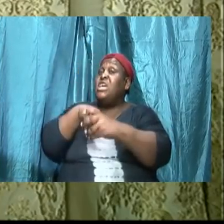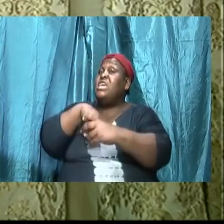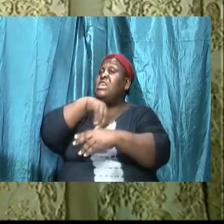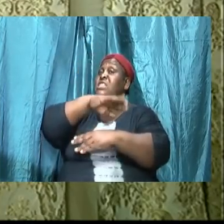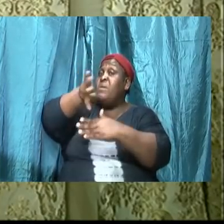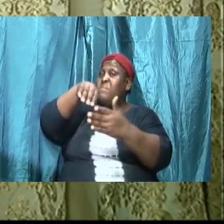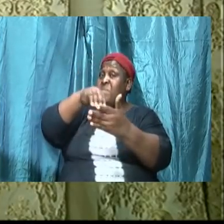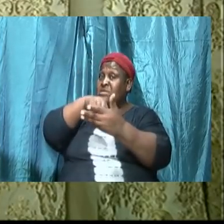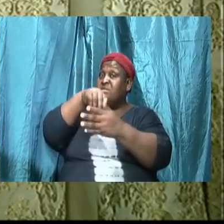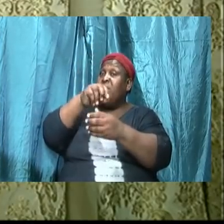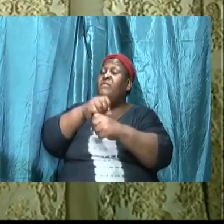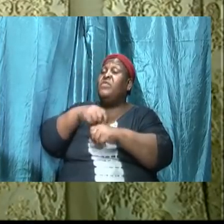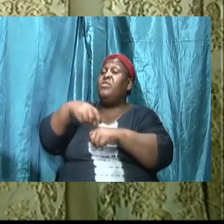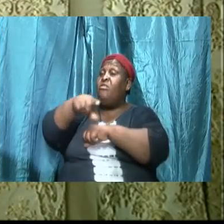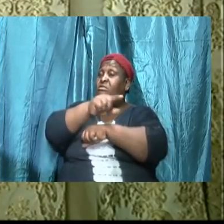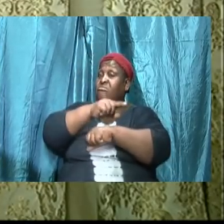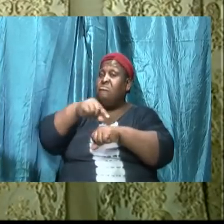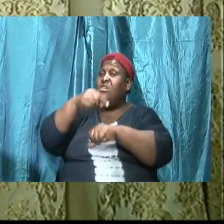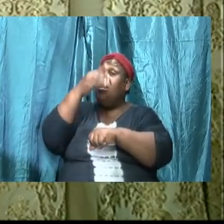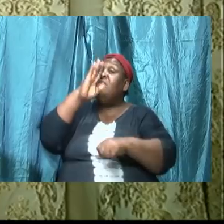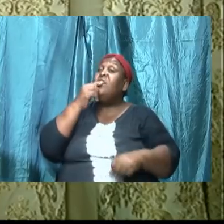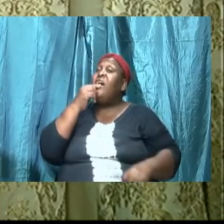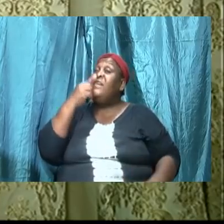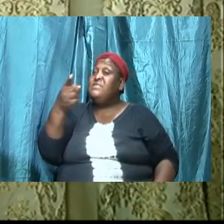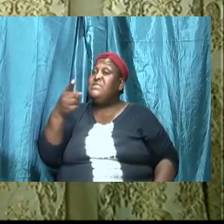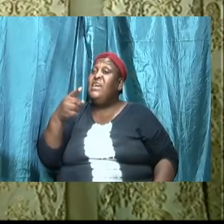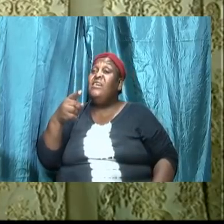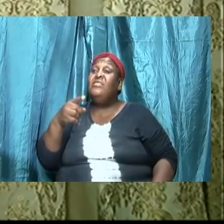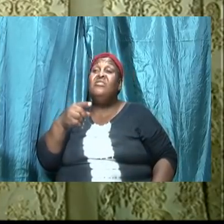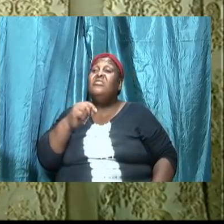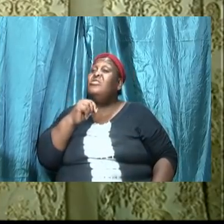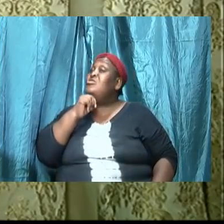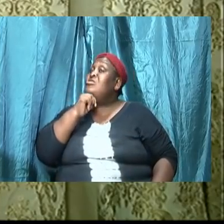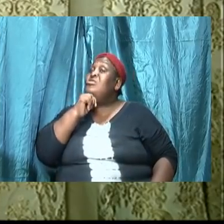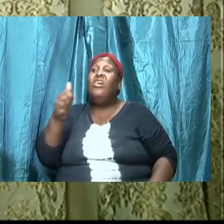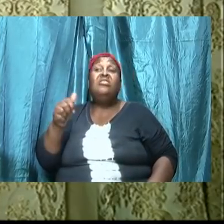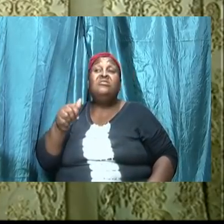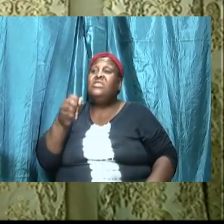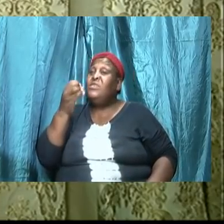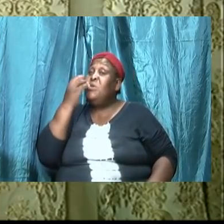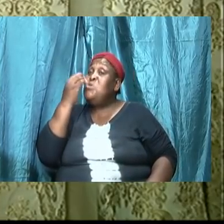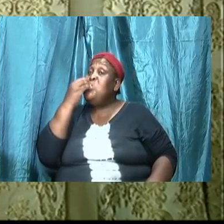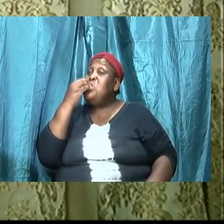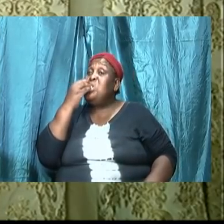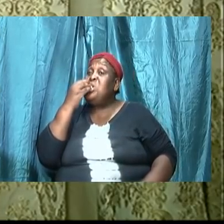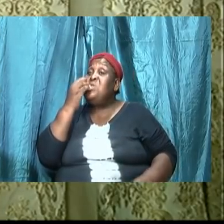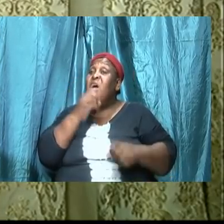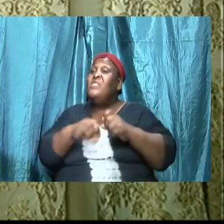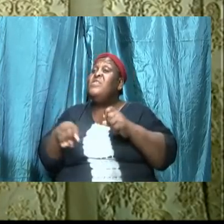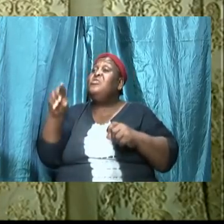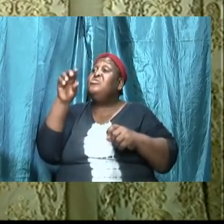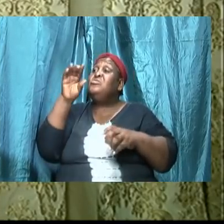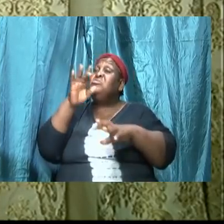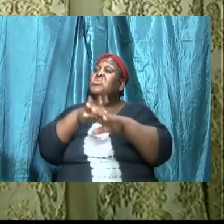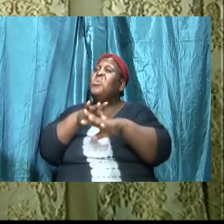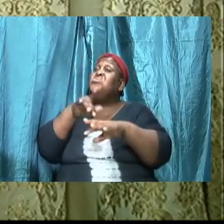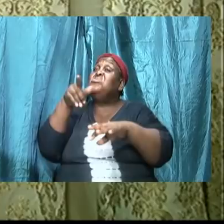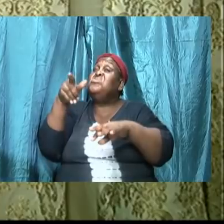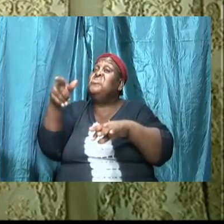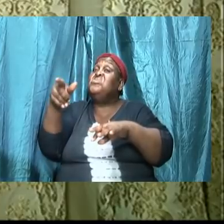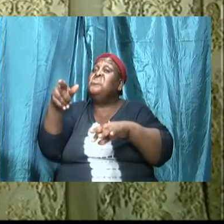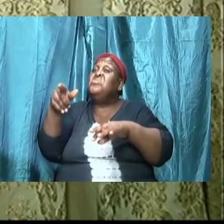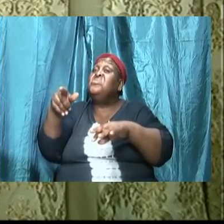midst of the garden God hath said ye shall not eat of it neither shall ye touch it lest